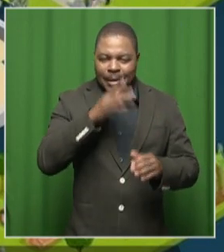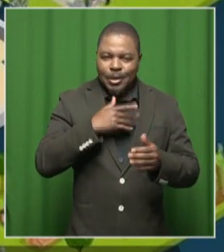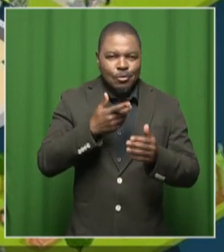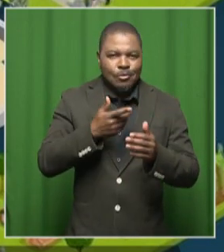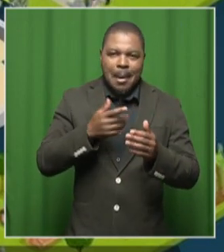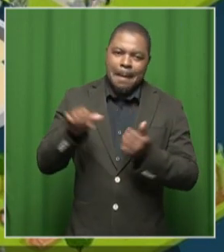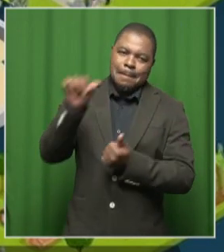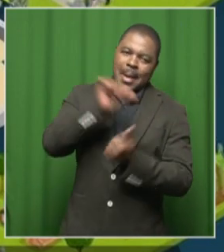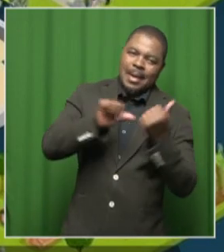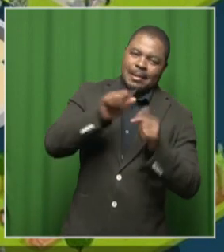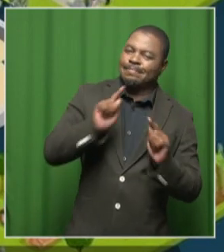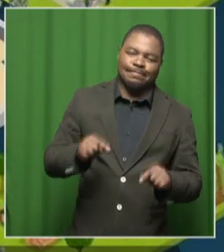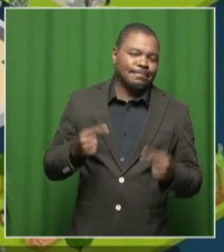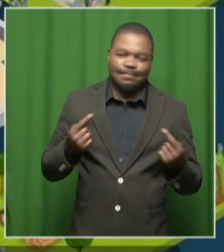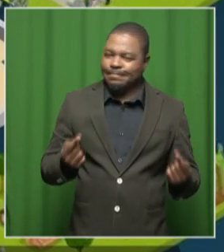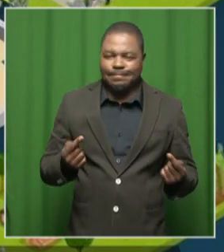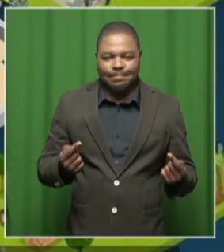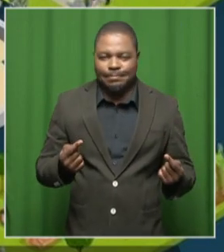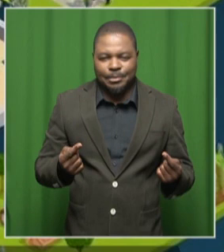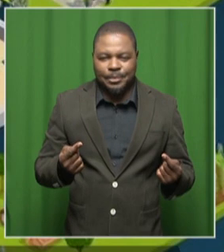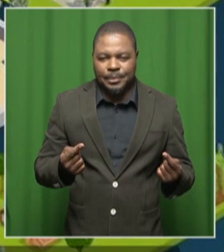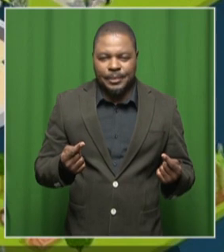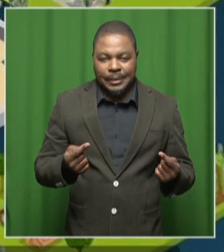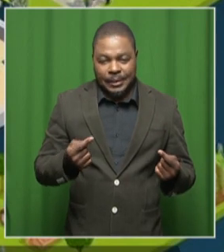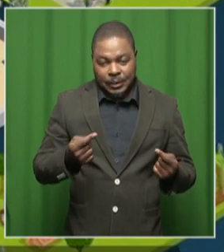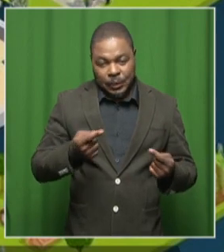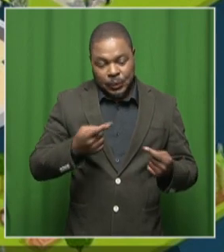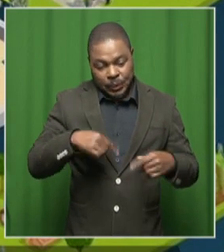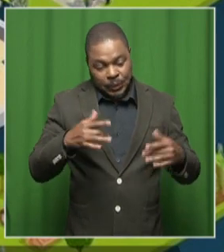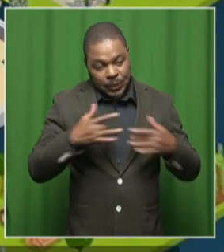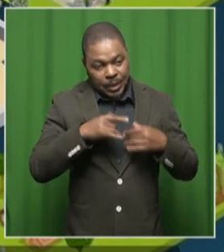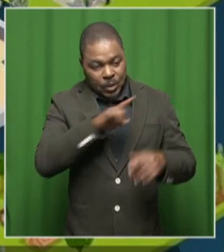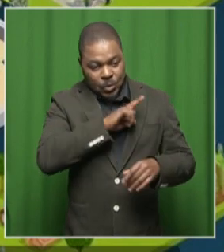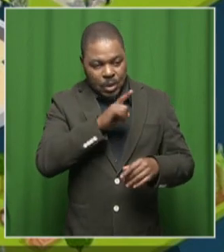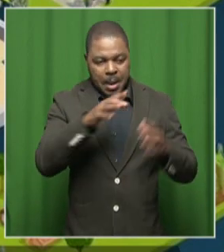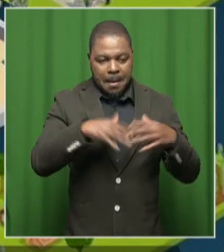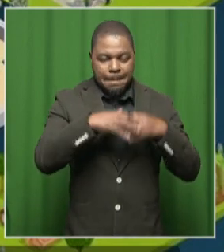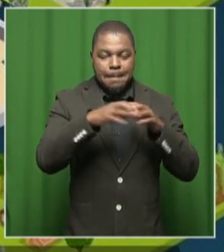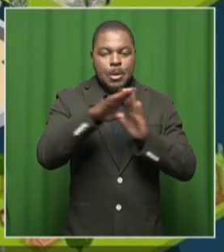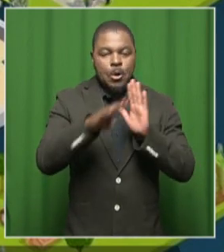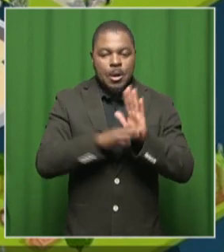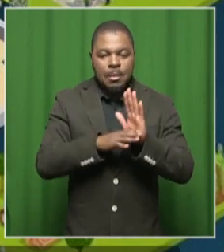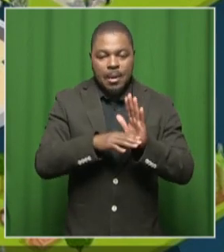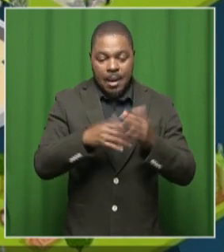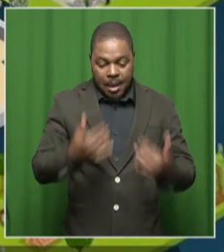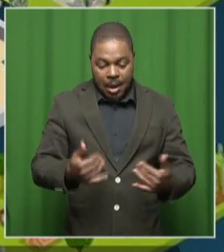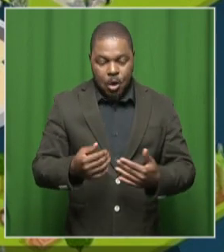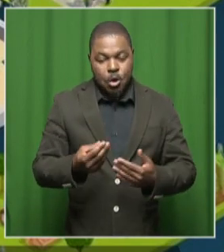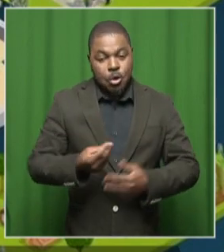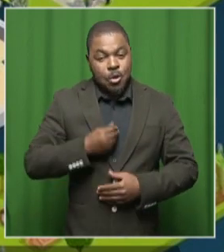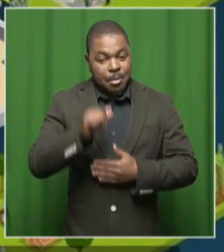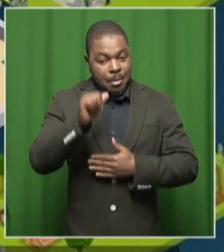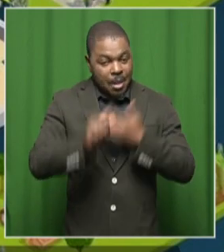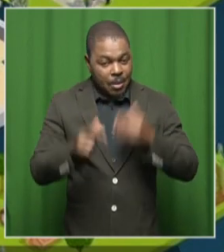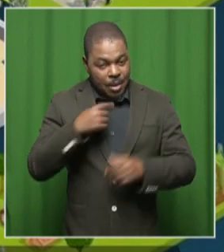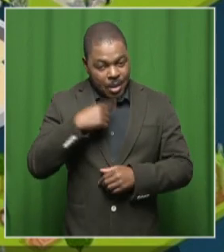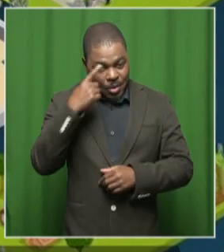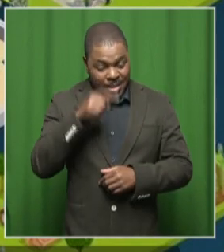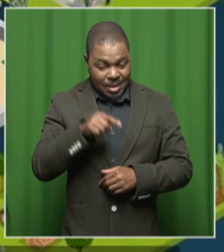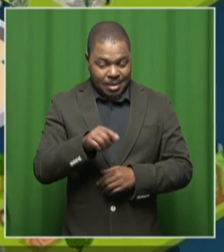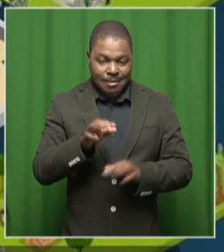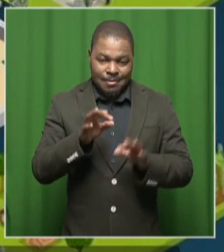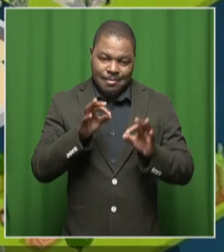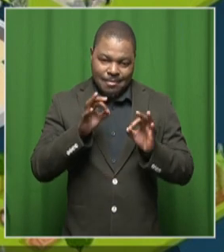So we're really, very keen to, and that's really why we've got this whole program on for this youth month. We thought this was quite a